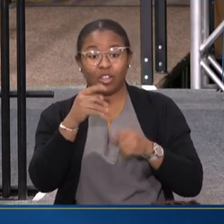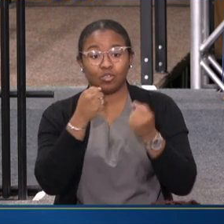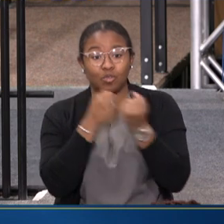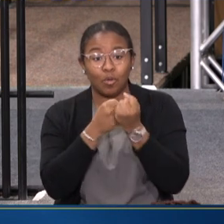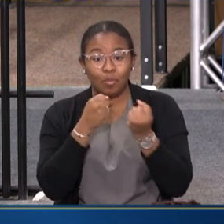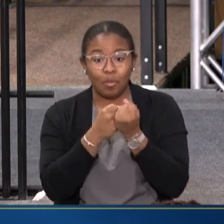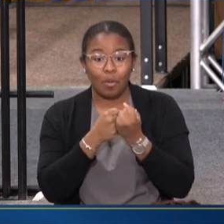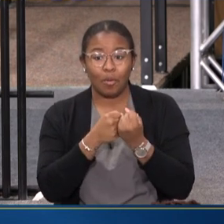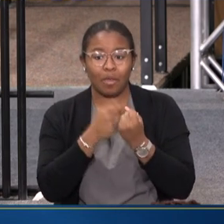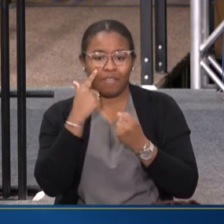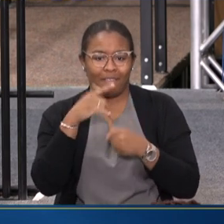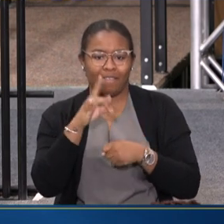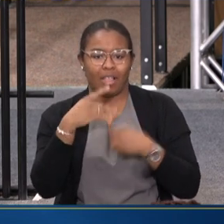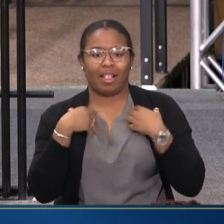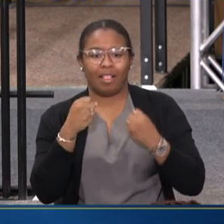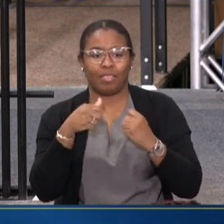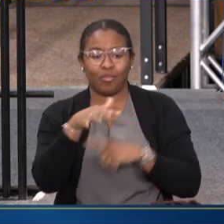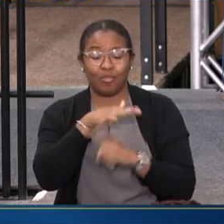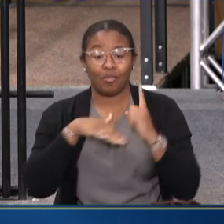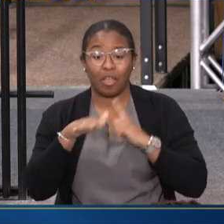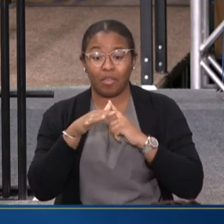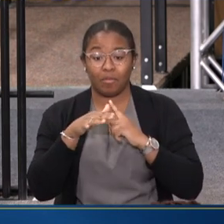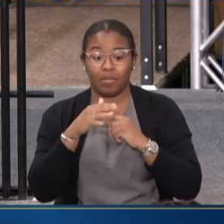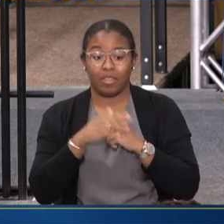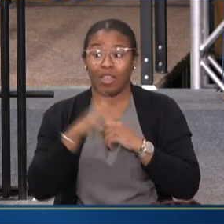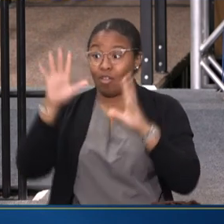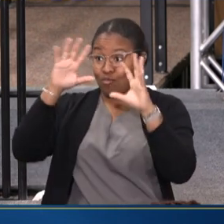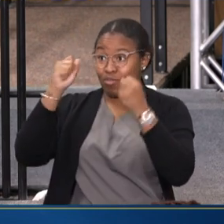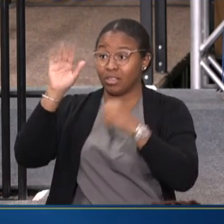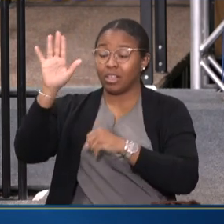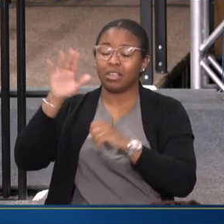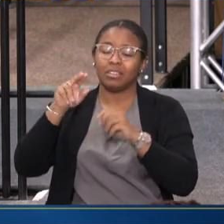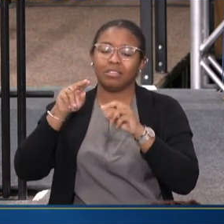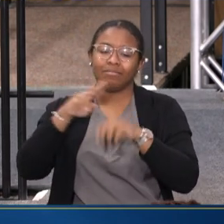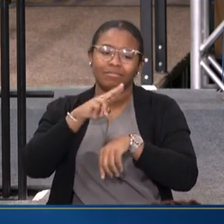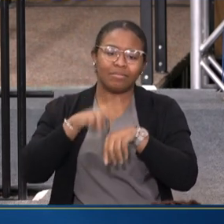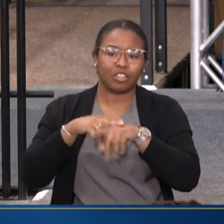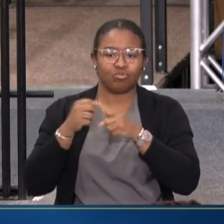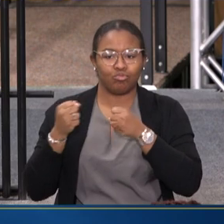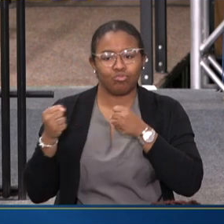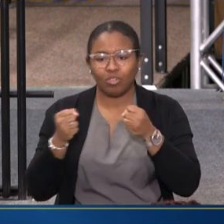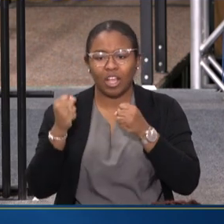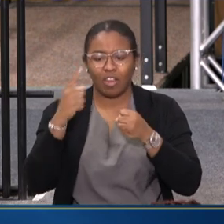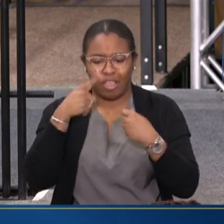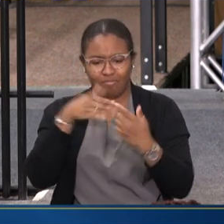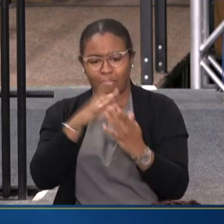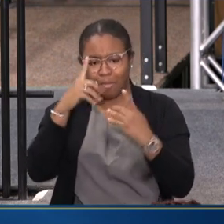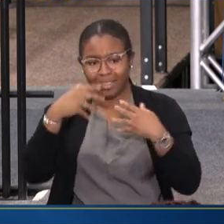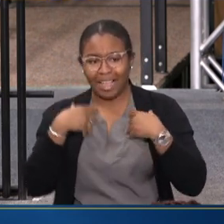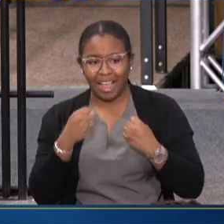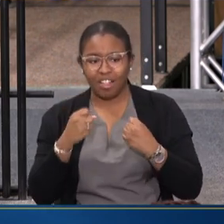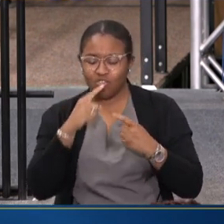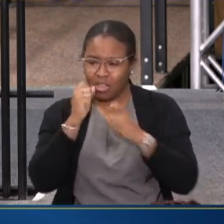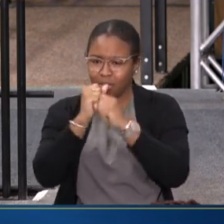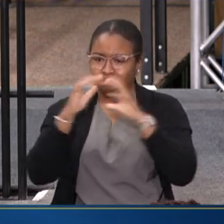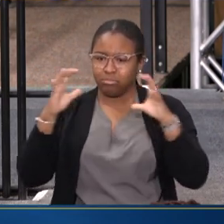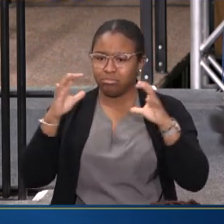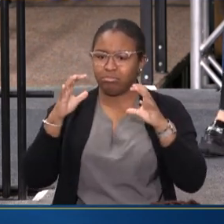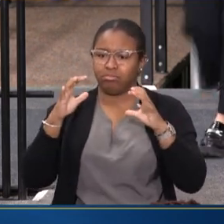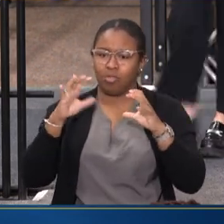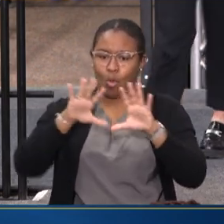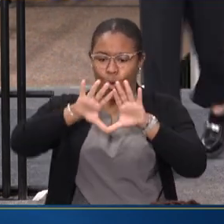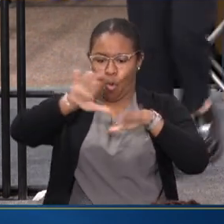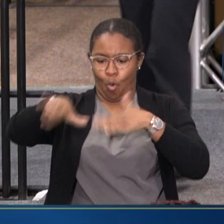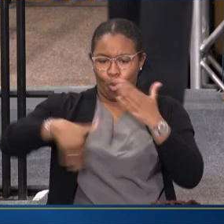CREATING HEALTHY ENVIRONMENTS, THE PRESIDENT'S NATIONAL STRATEGY TO ADDRESS OUR MENTAL HEALTH CRISIS ENVISIONS A WHOLE OF SOCIETY